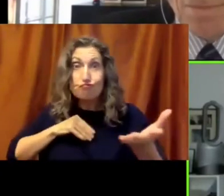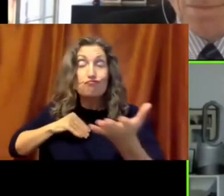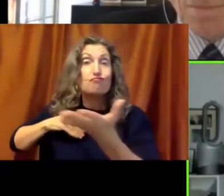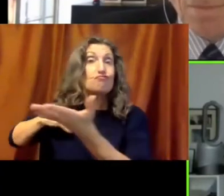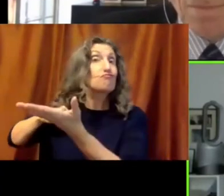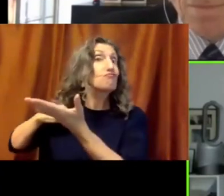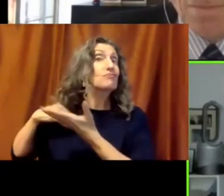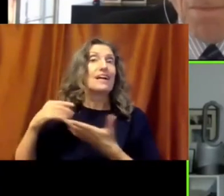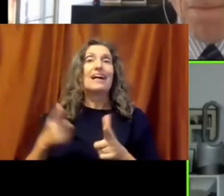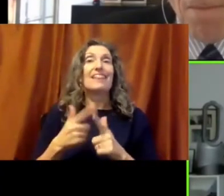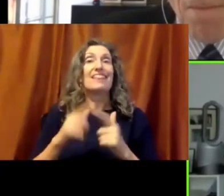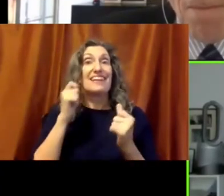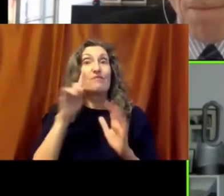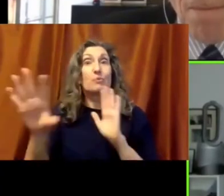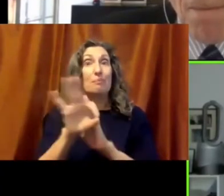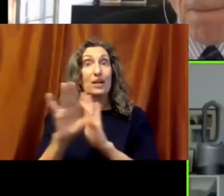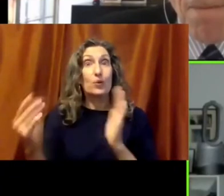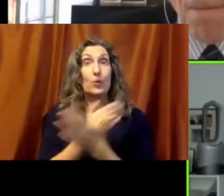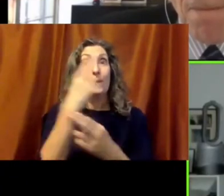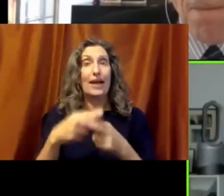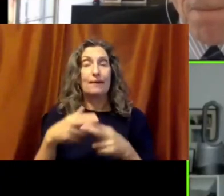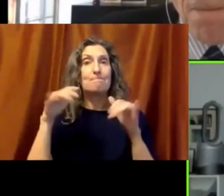And then they had to decide upon a name.